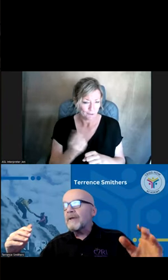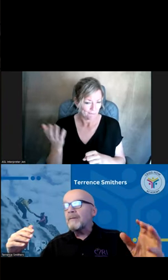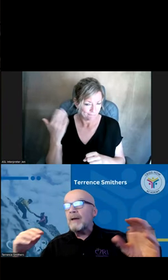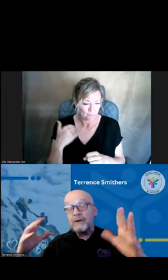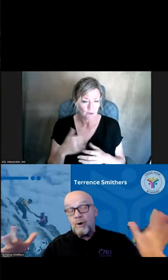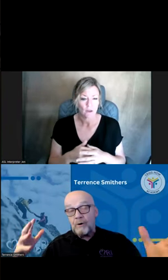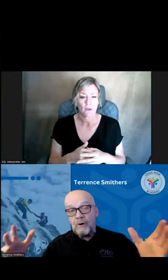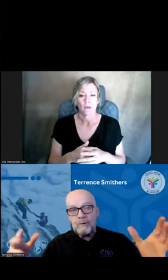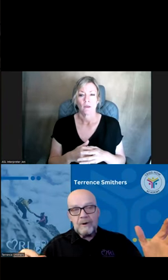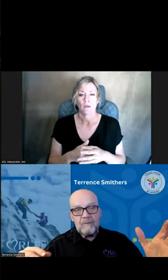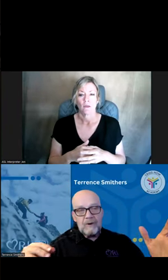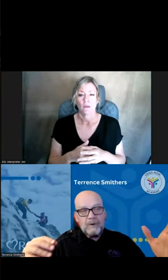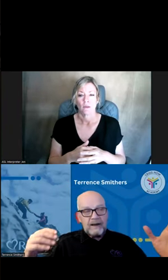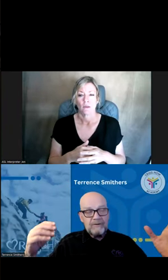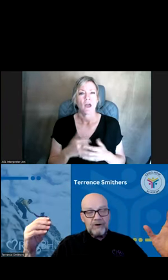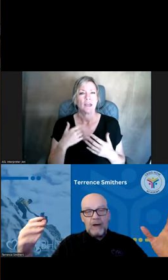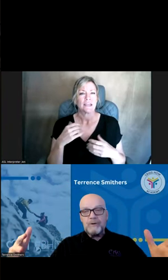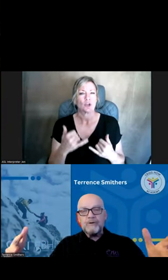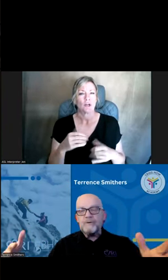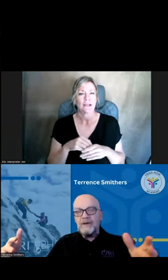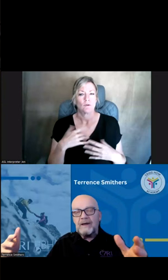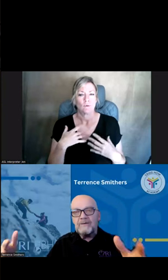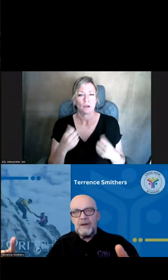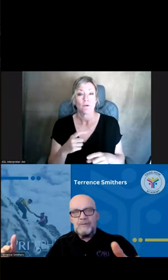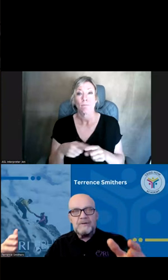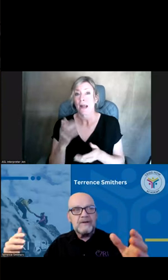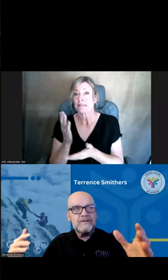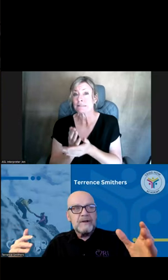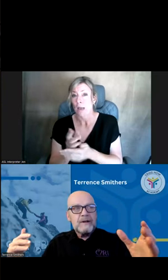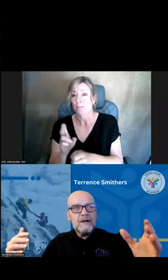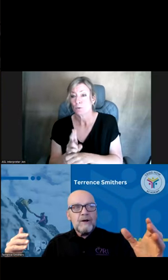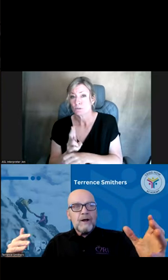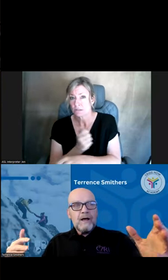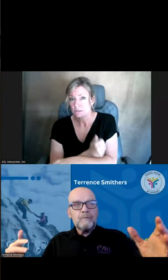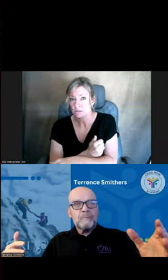in co-occurring recovery, but I had stopped using any substances.